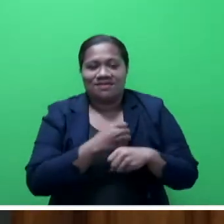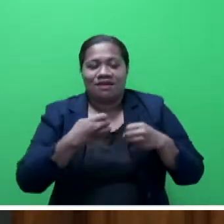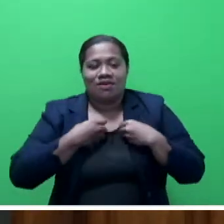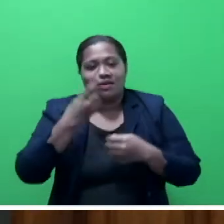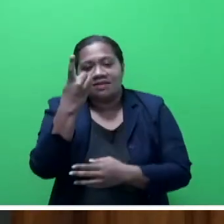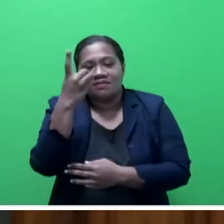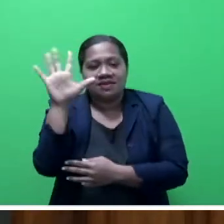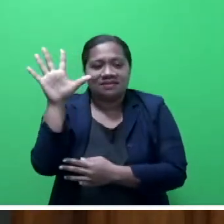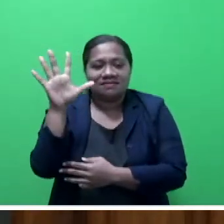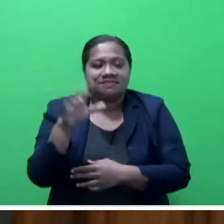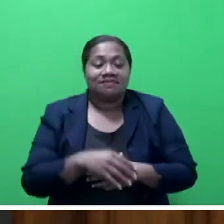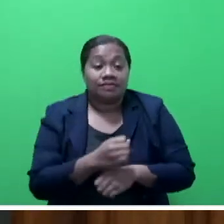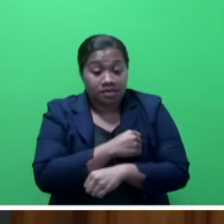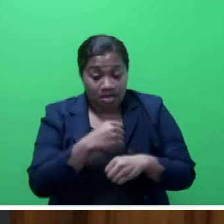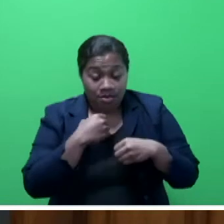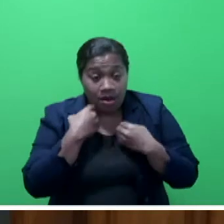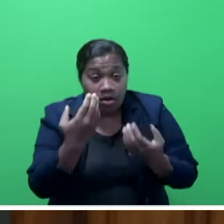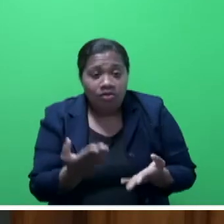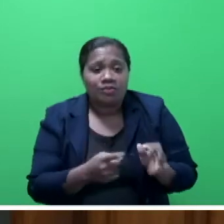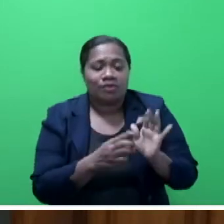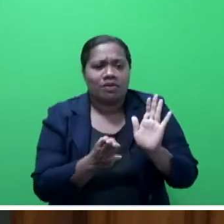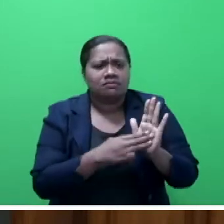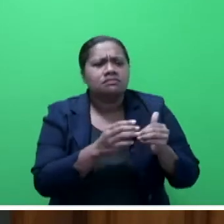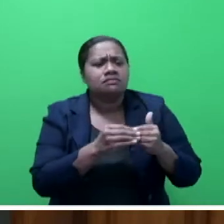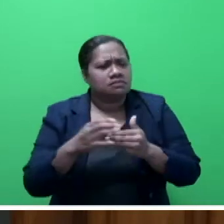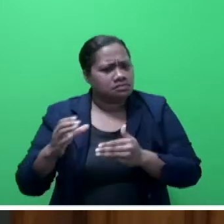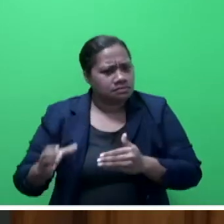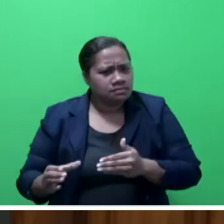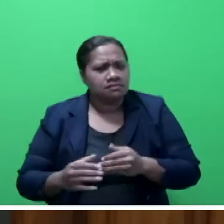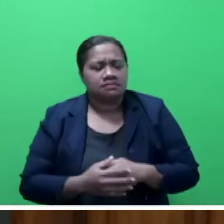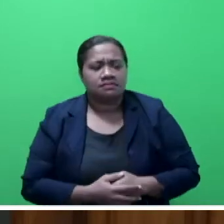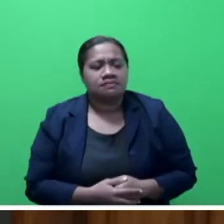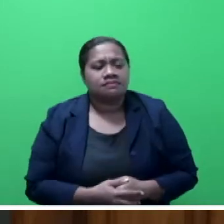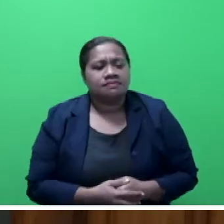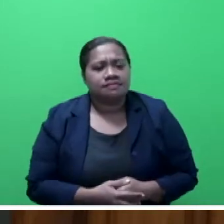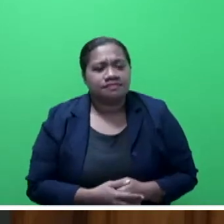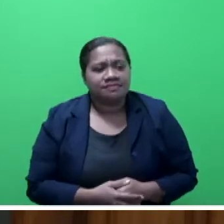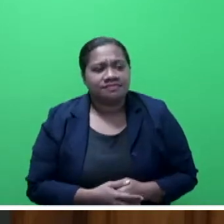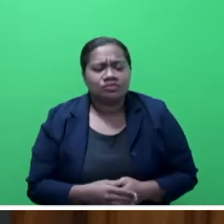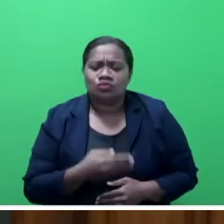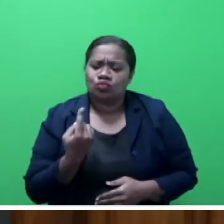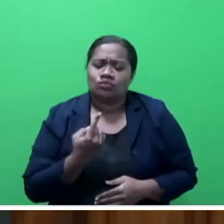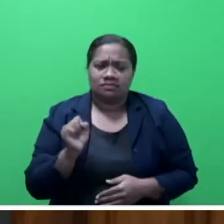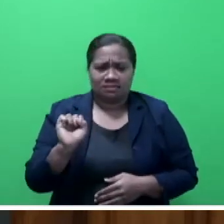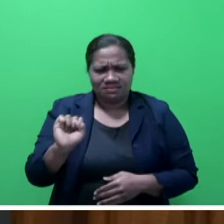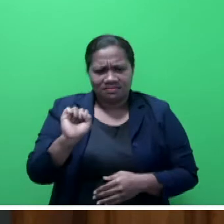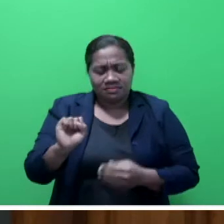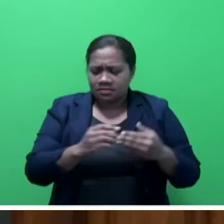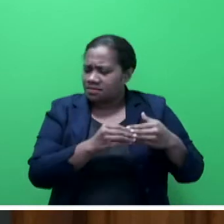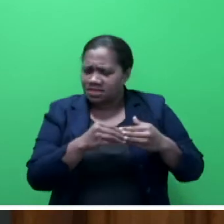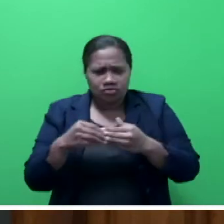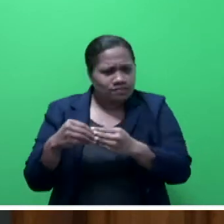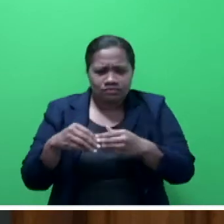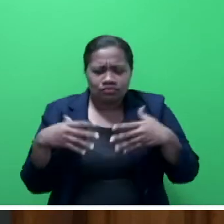Our Honorable Prime Minister is a leader and a statesman of global repute, whose leadership reached new heights in